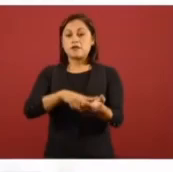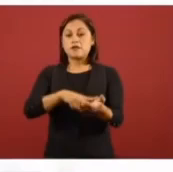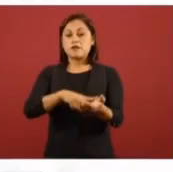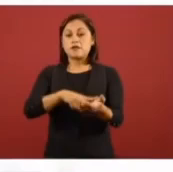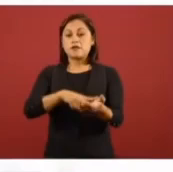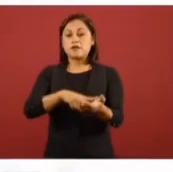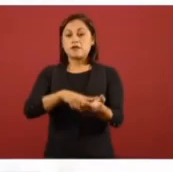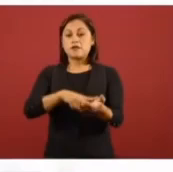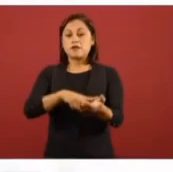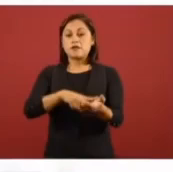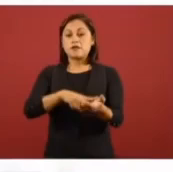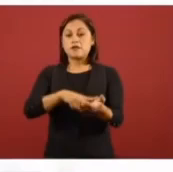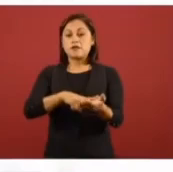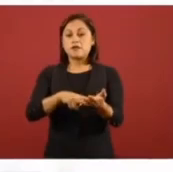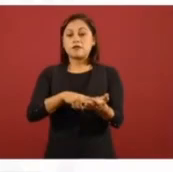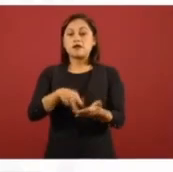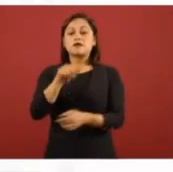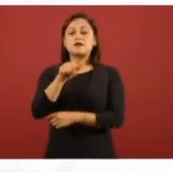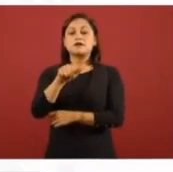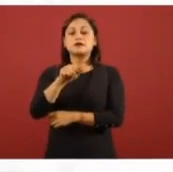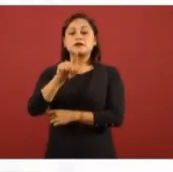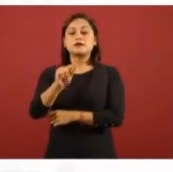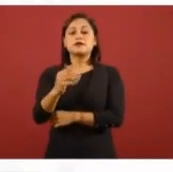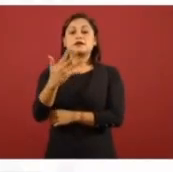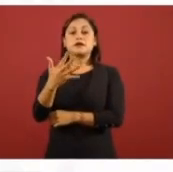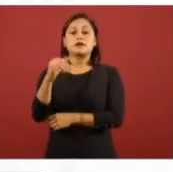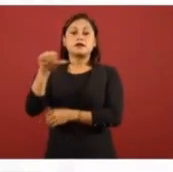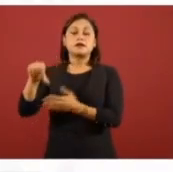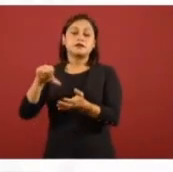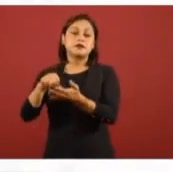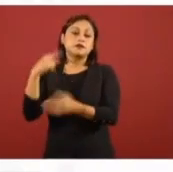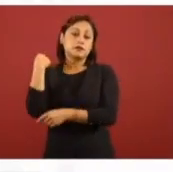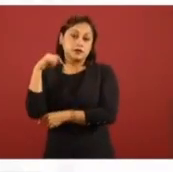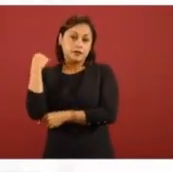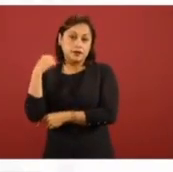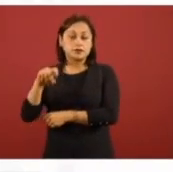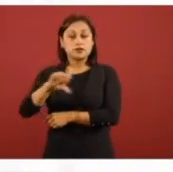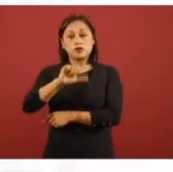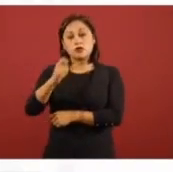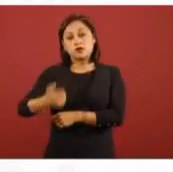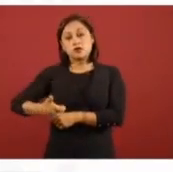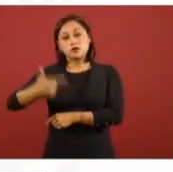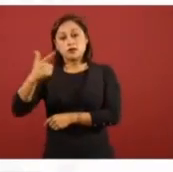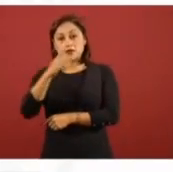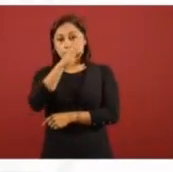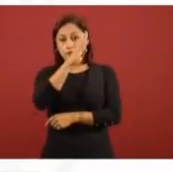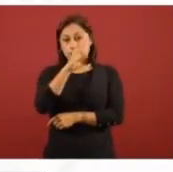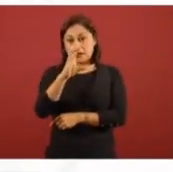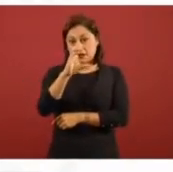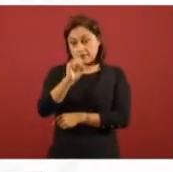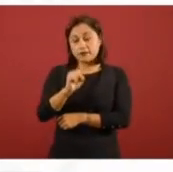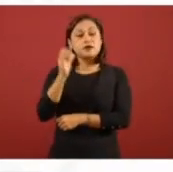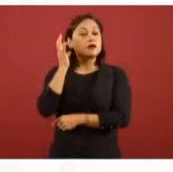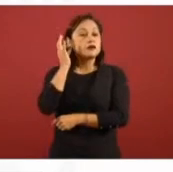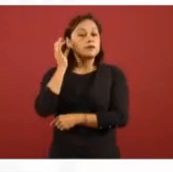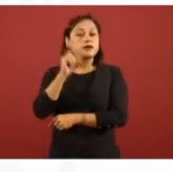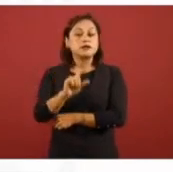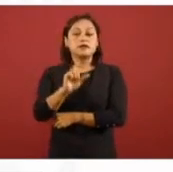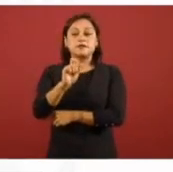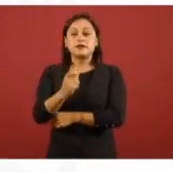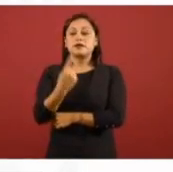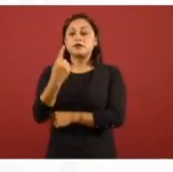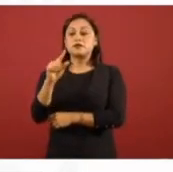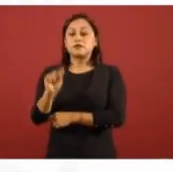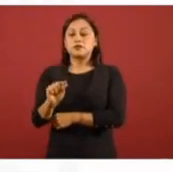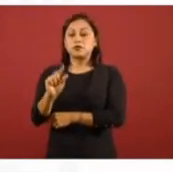would also turn up here. ...Centro Tabasco, mientras que la más cara en La Paz, Baja California, $21.82 por